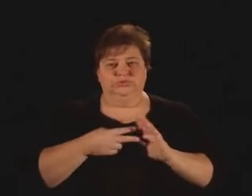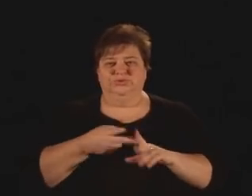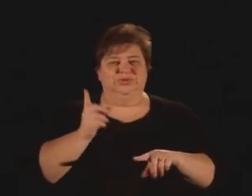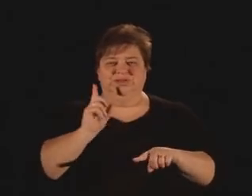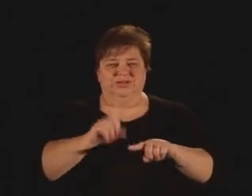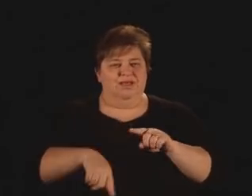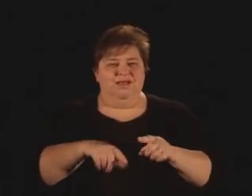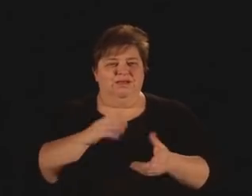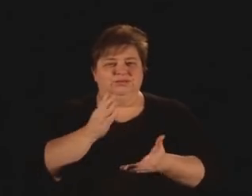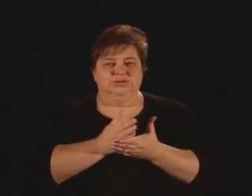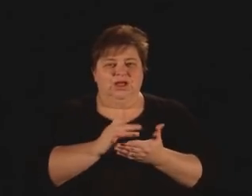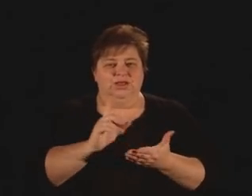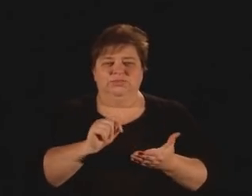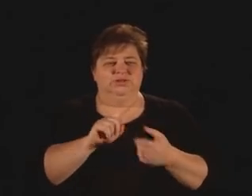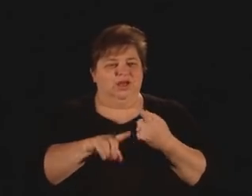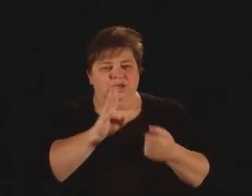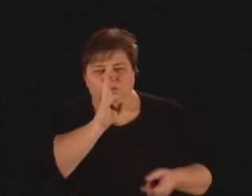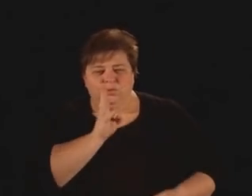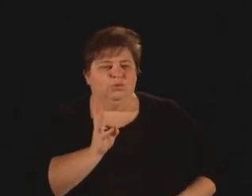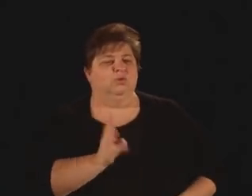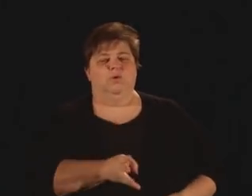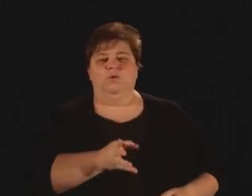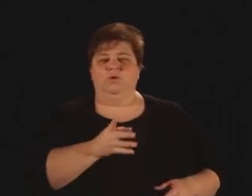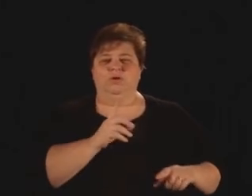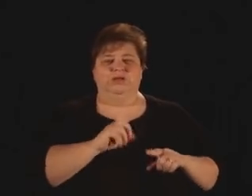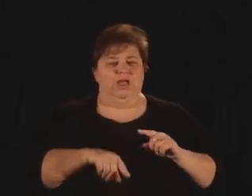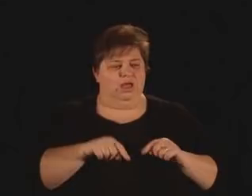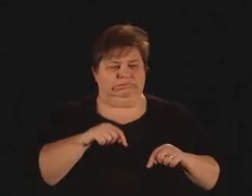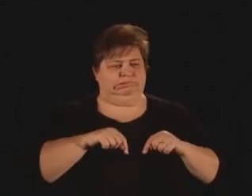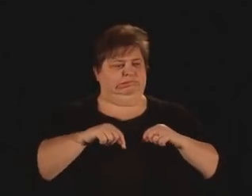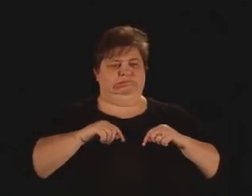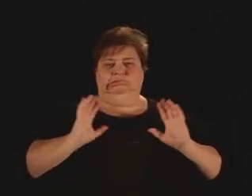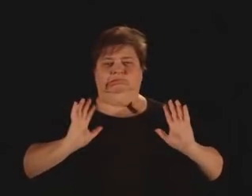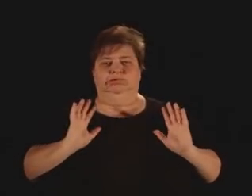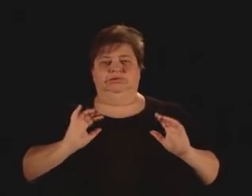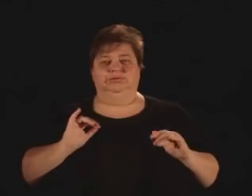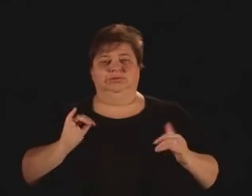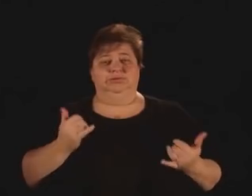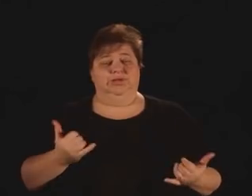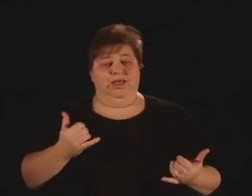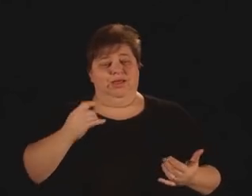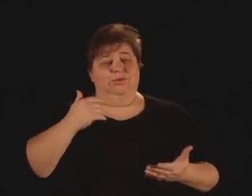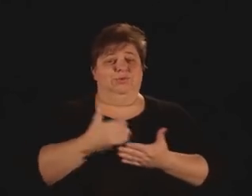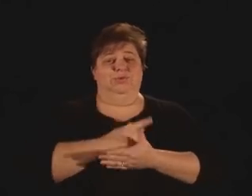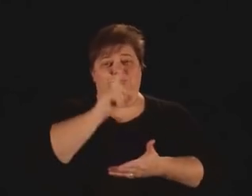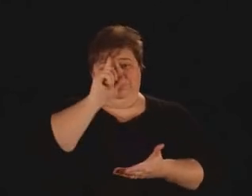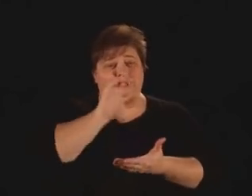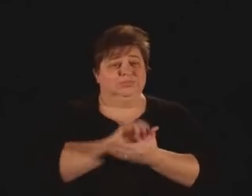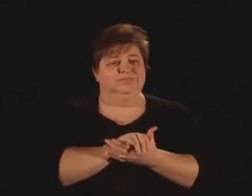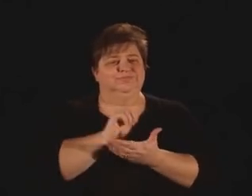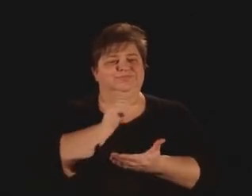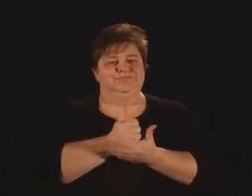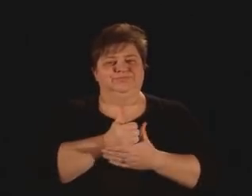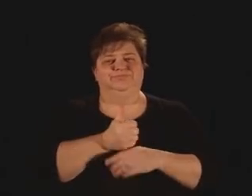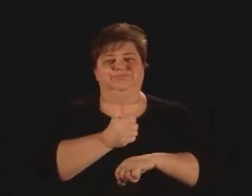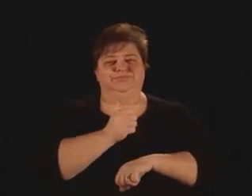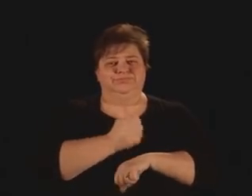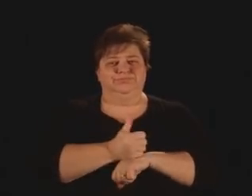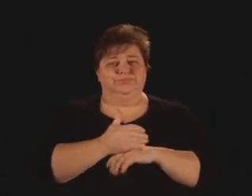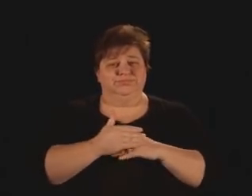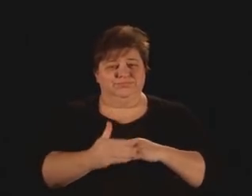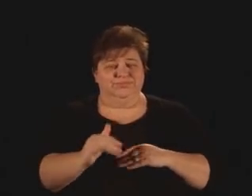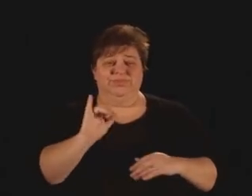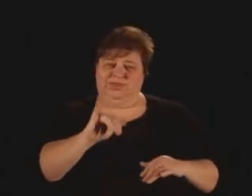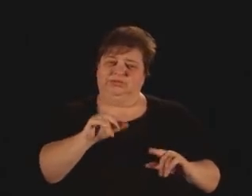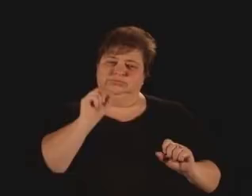You can't stop it, you can't ignore it, and you can't undo it. You now have a new belief. Now, surprises to beliefs about hover cars